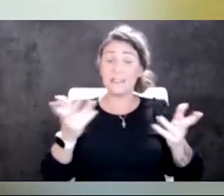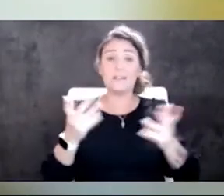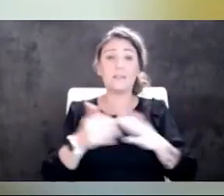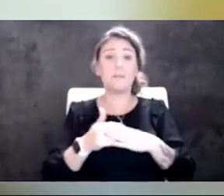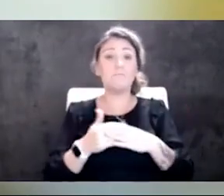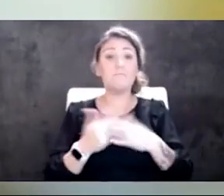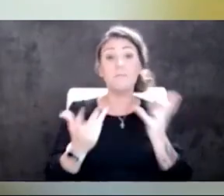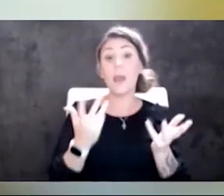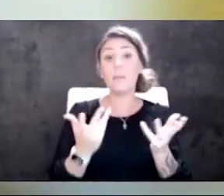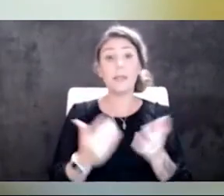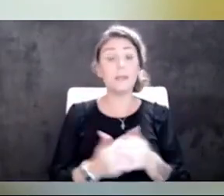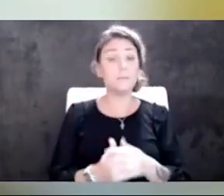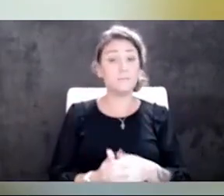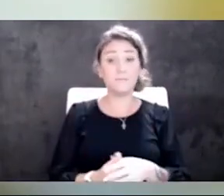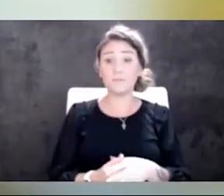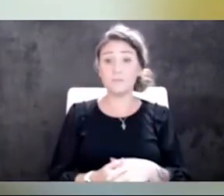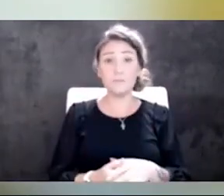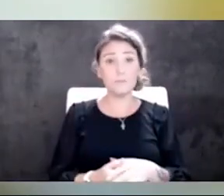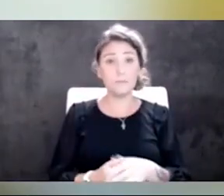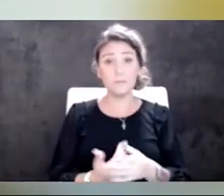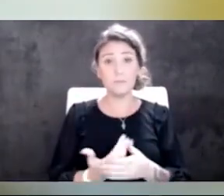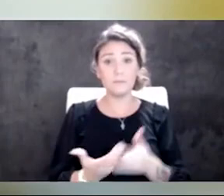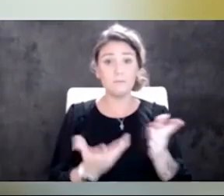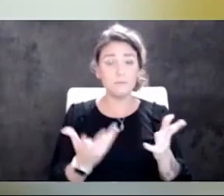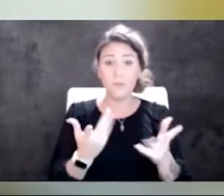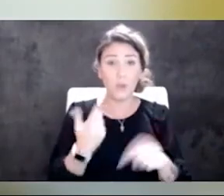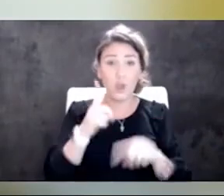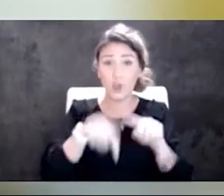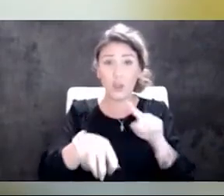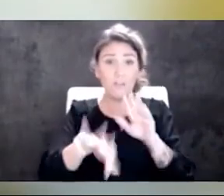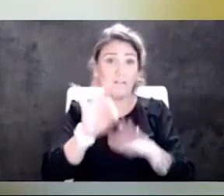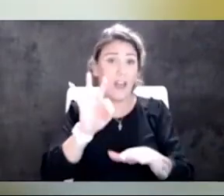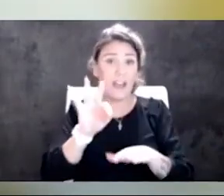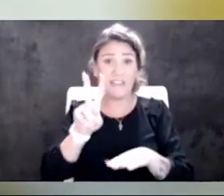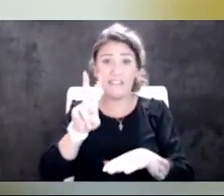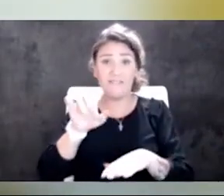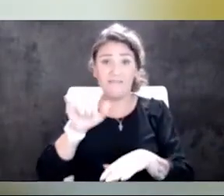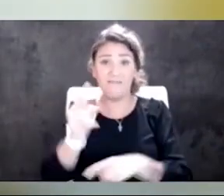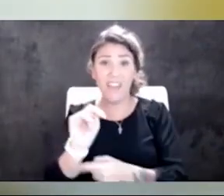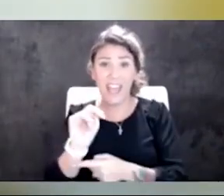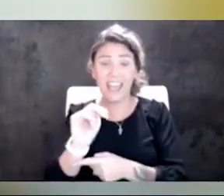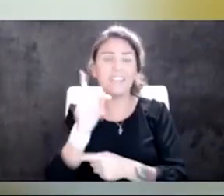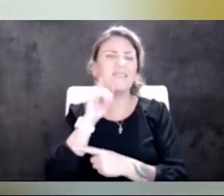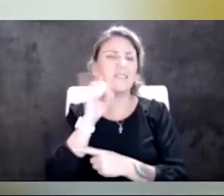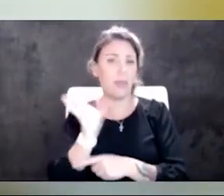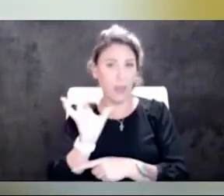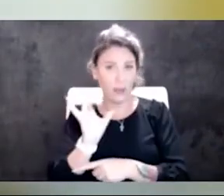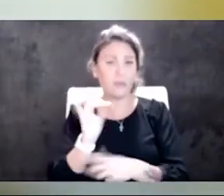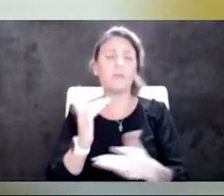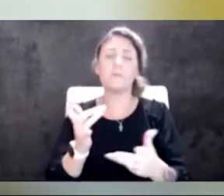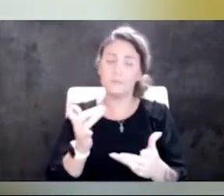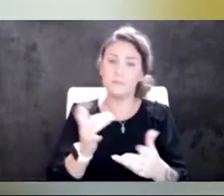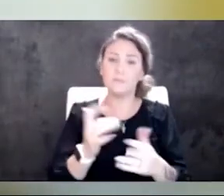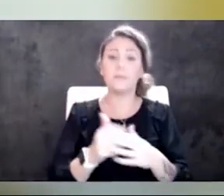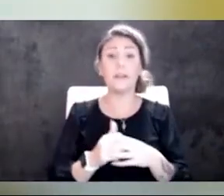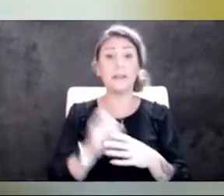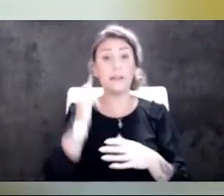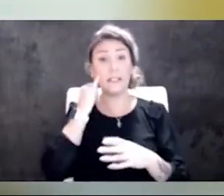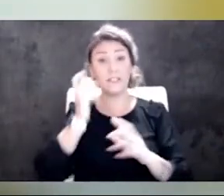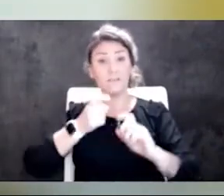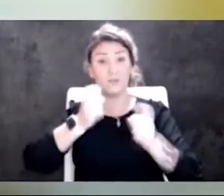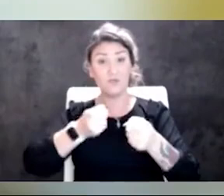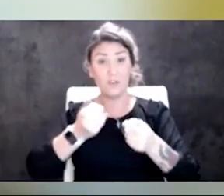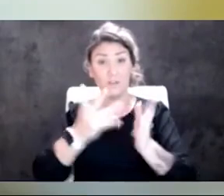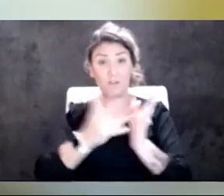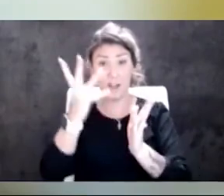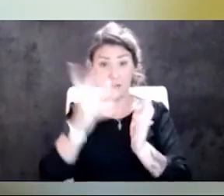have been that we couldn't find a vein. That's kind of what it sounds like to me. If you've donated five times with us